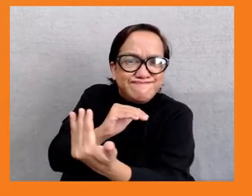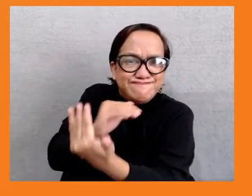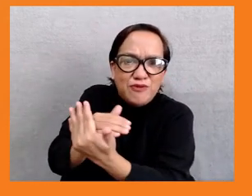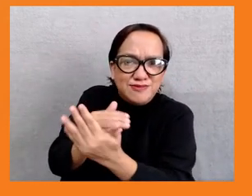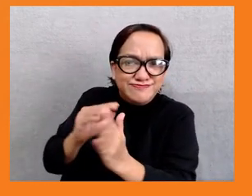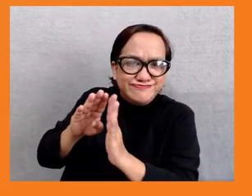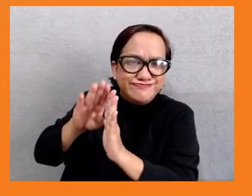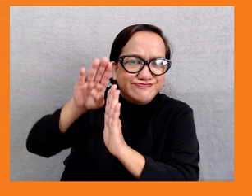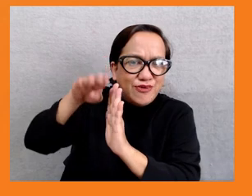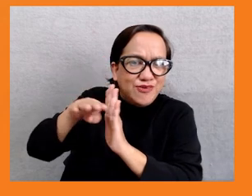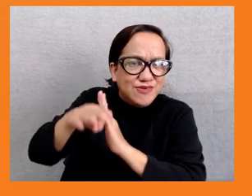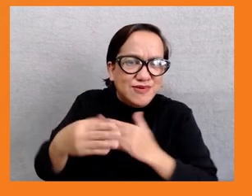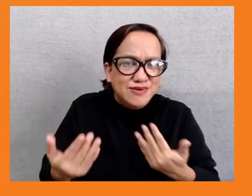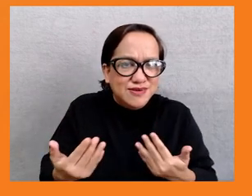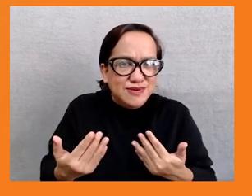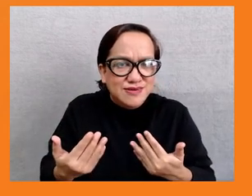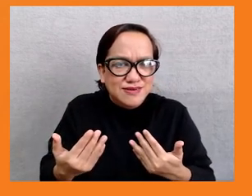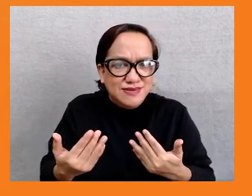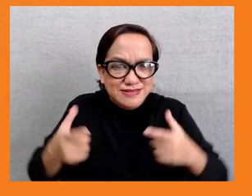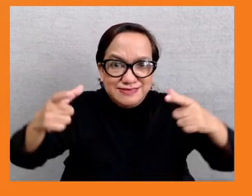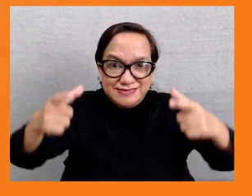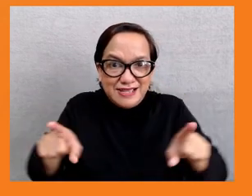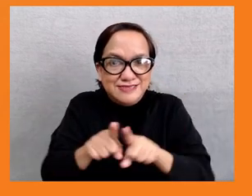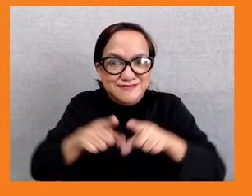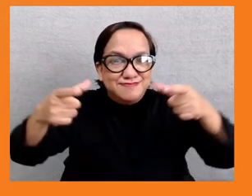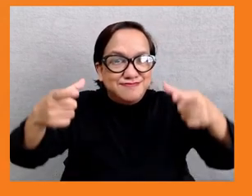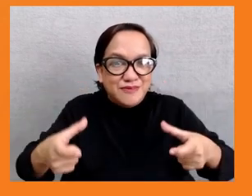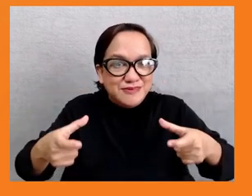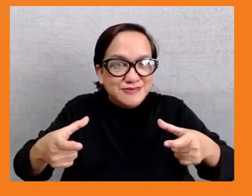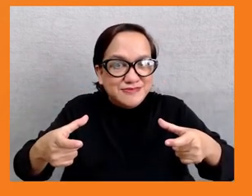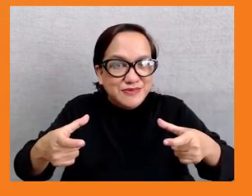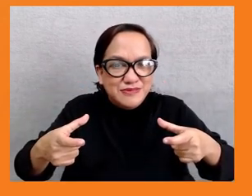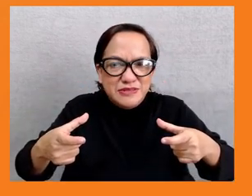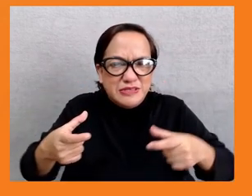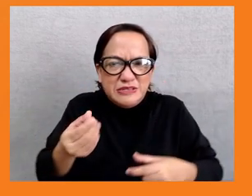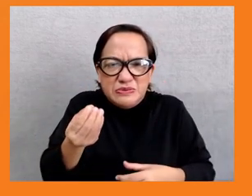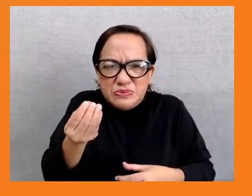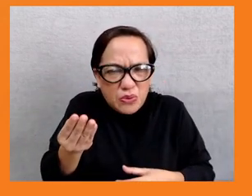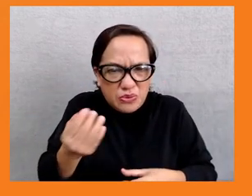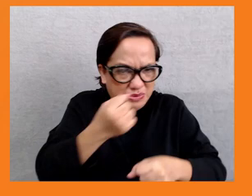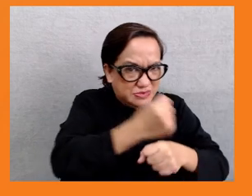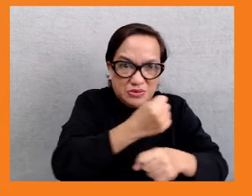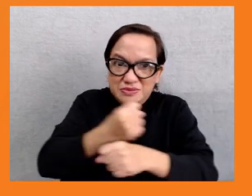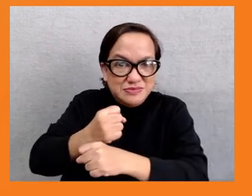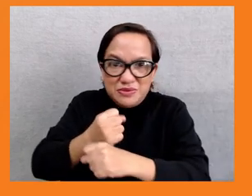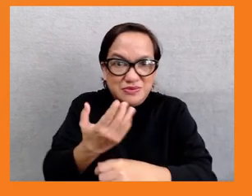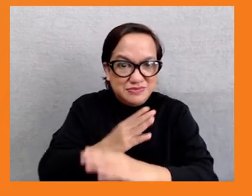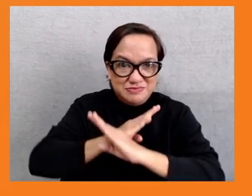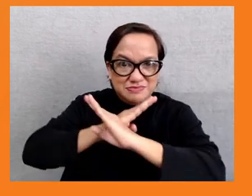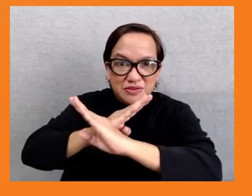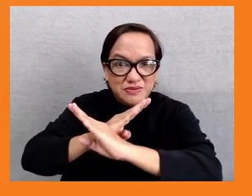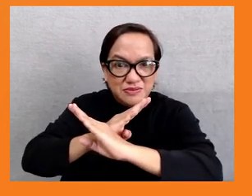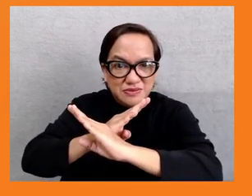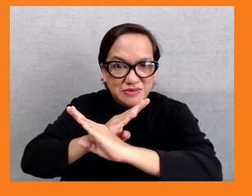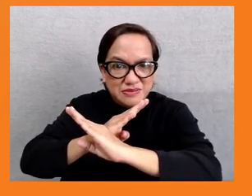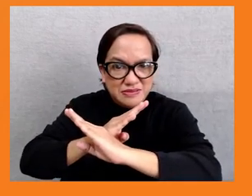most workers had no formal labour protections to maintain their work or income. As we'll see later in the presentation, all of these factors have exacerbated health,